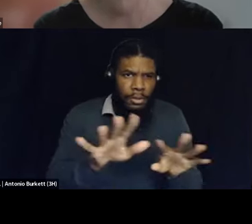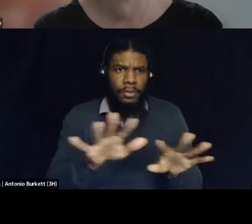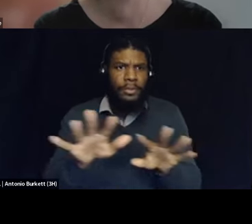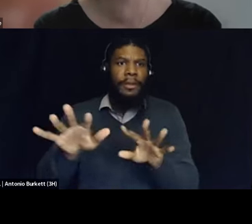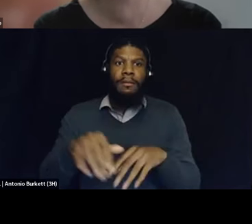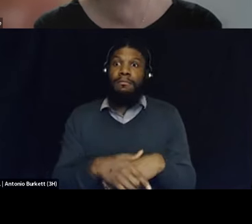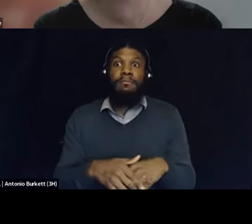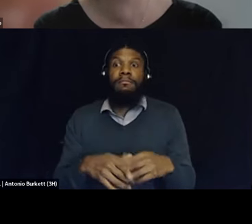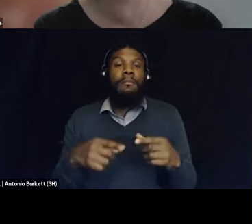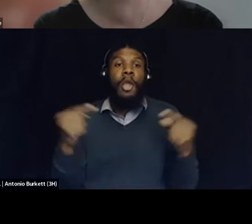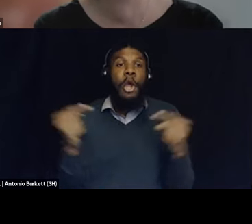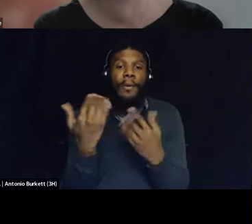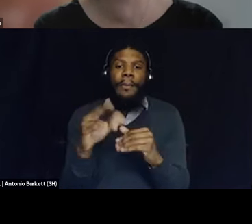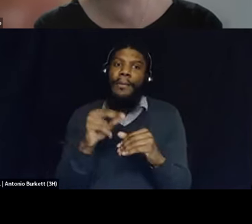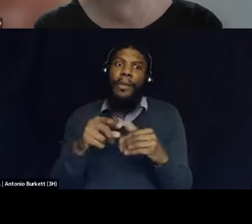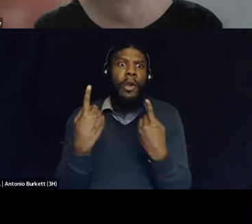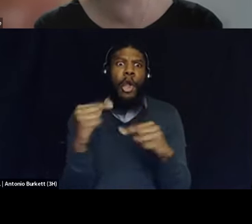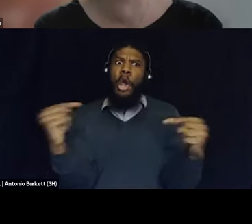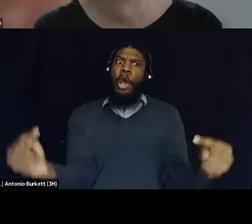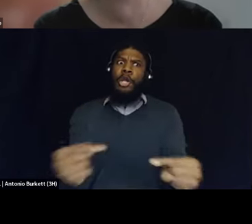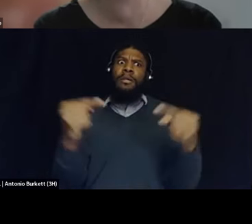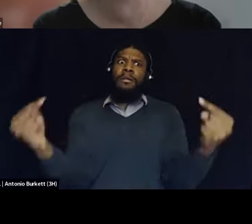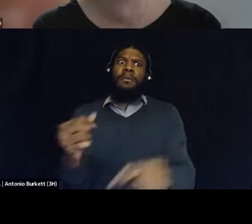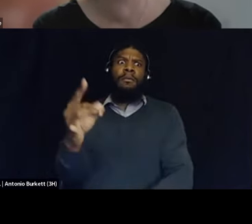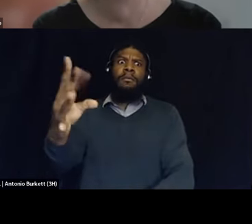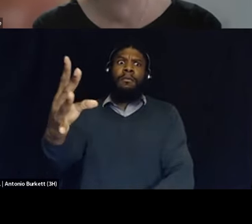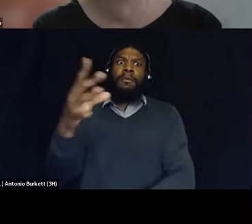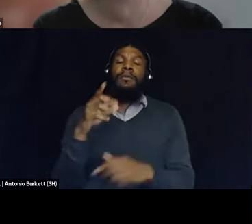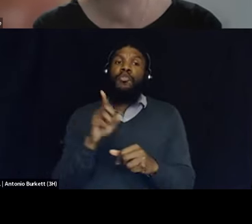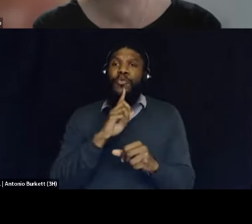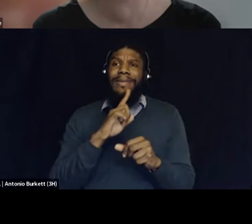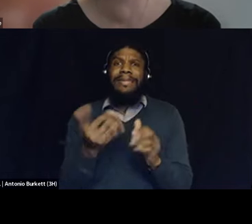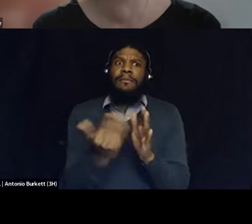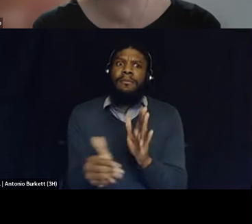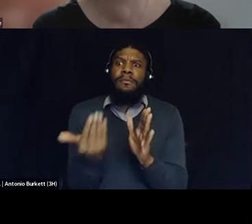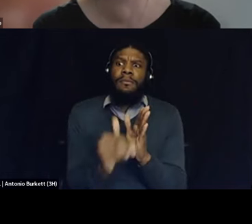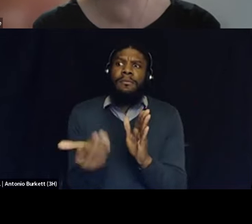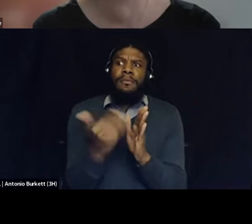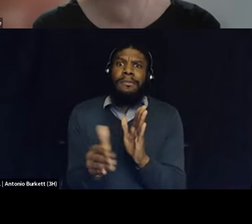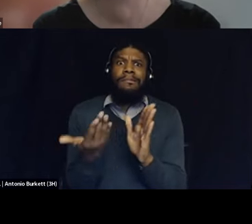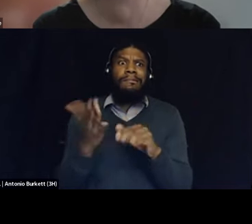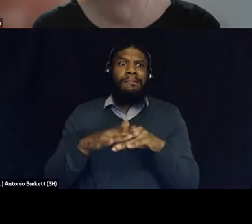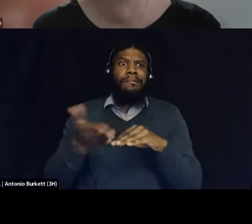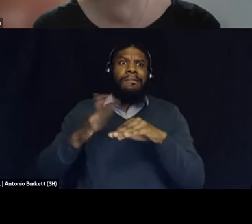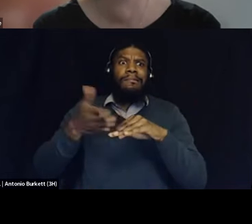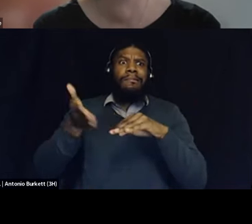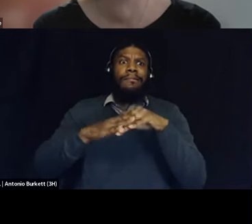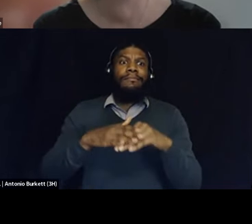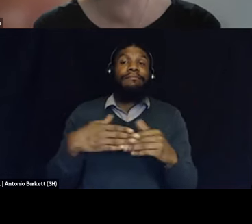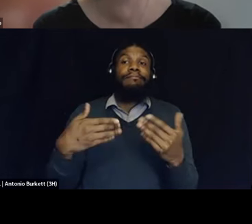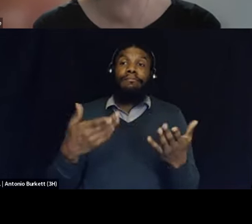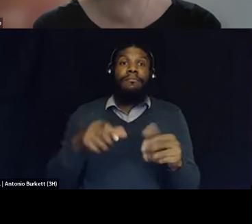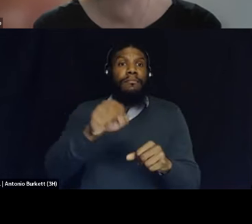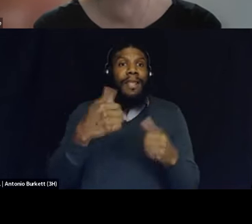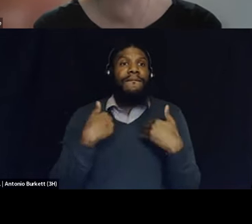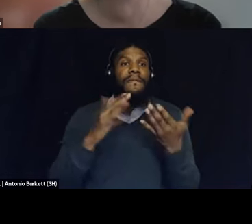it's actually this is the way that they're they're replicating it so even when you have cities you know like denver like new york like